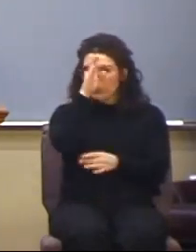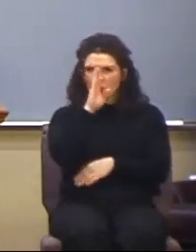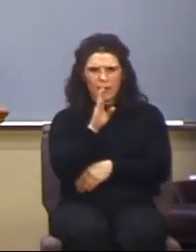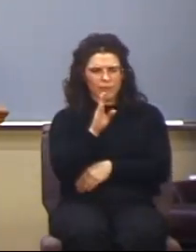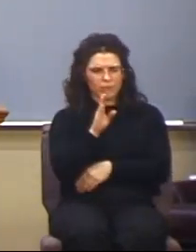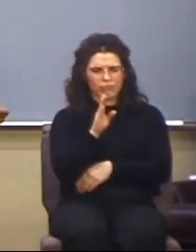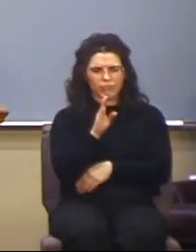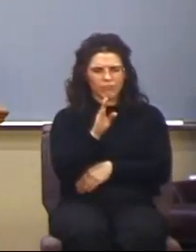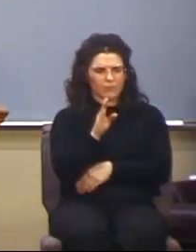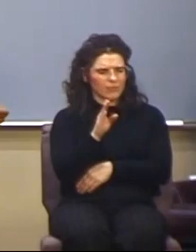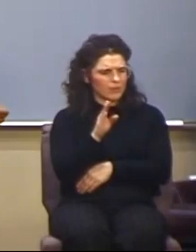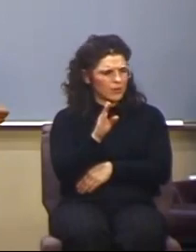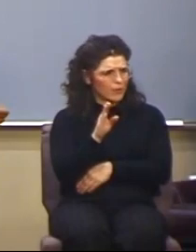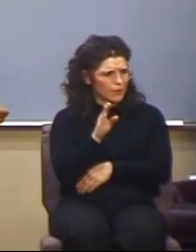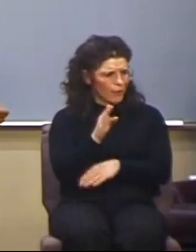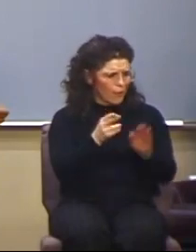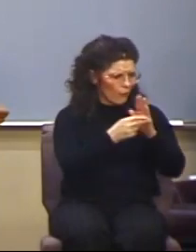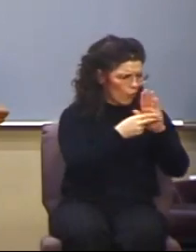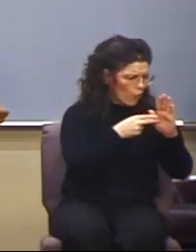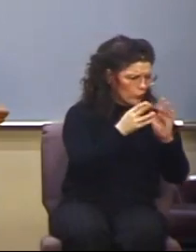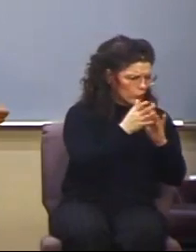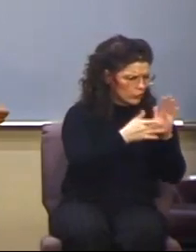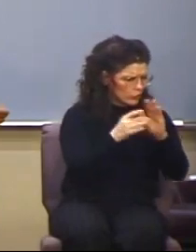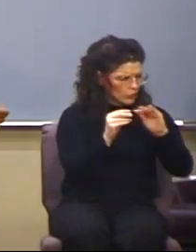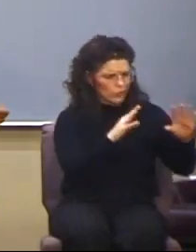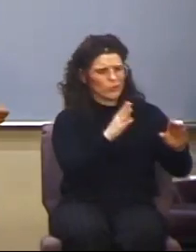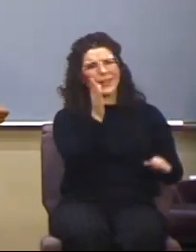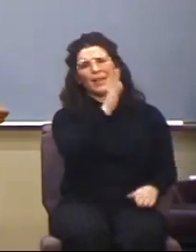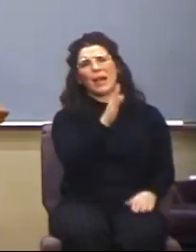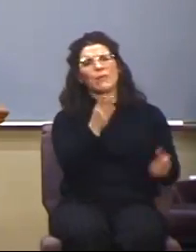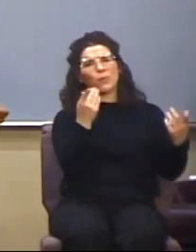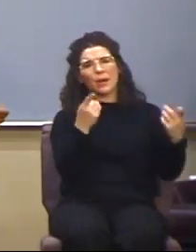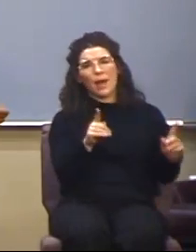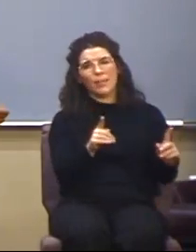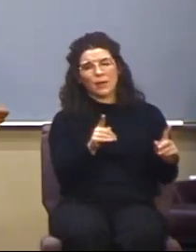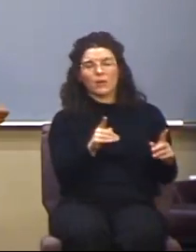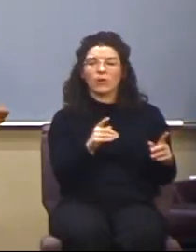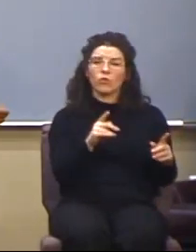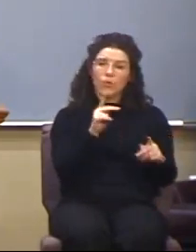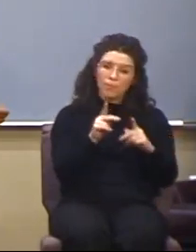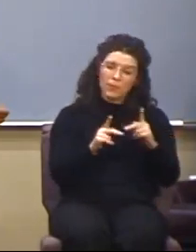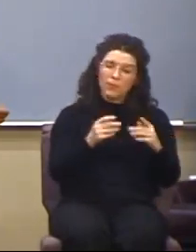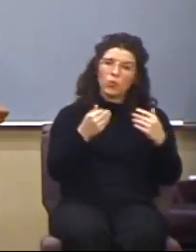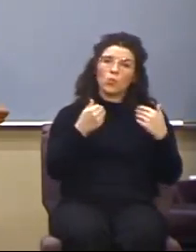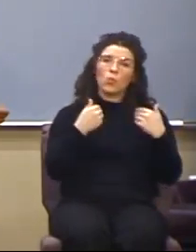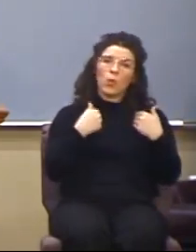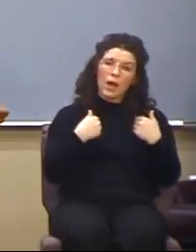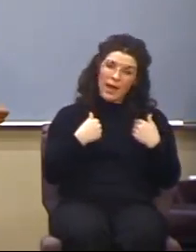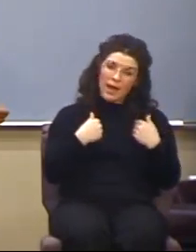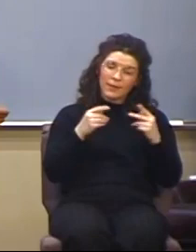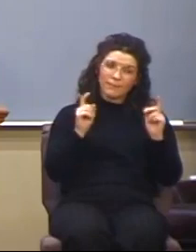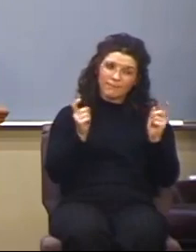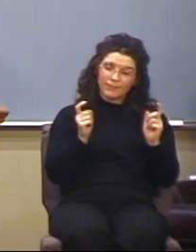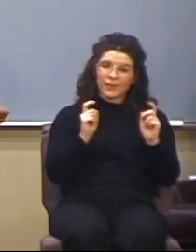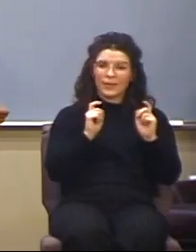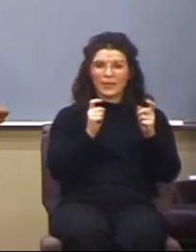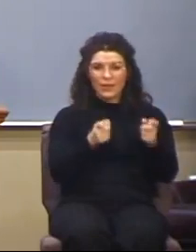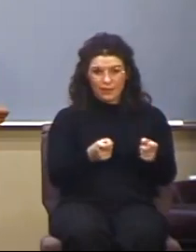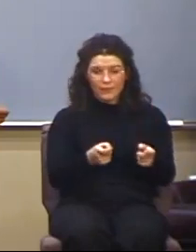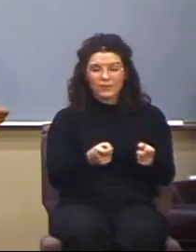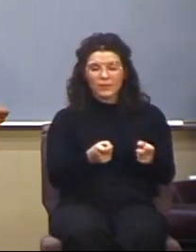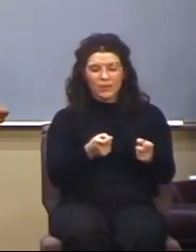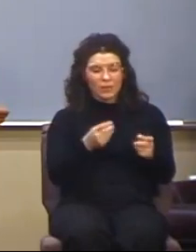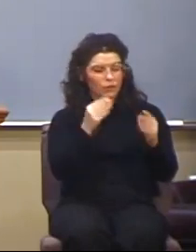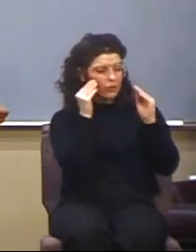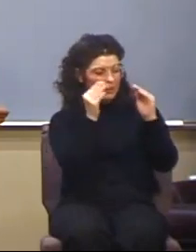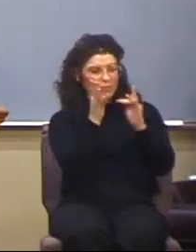those who profess to possess the gifts that are teaching that Jesus